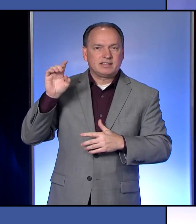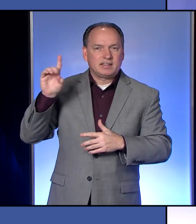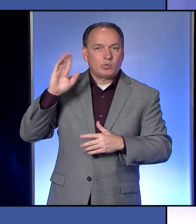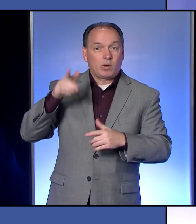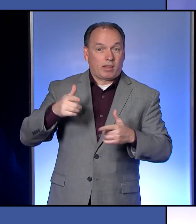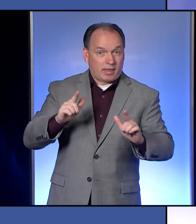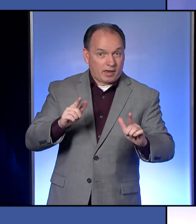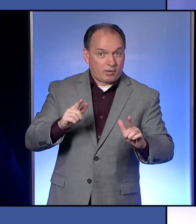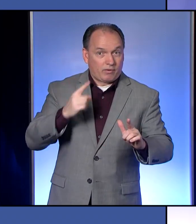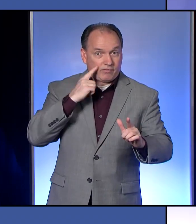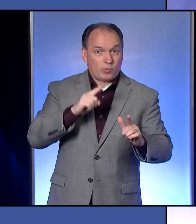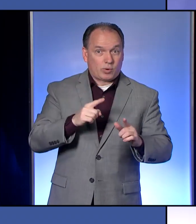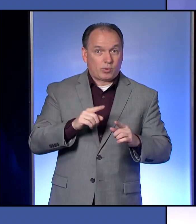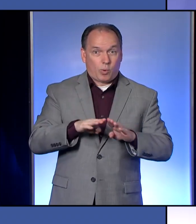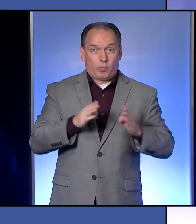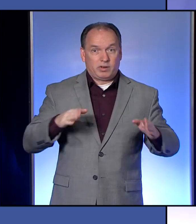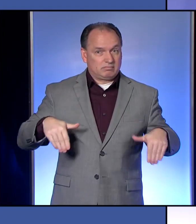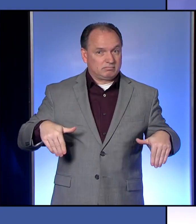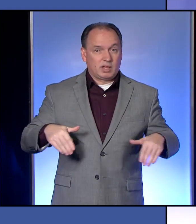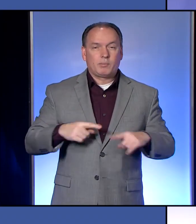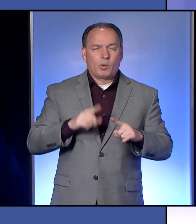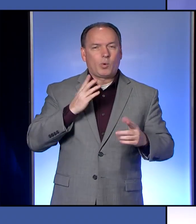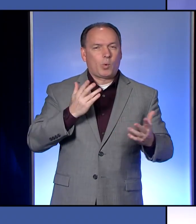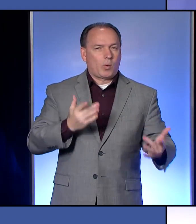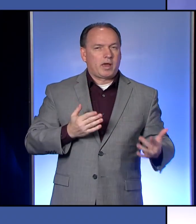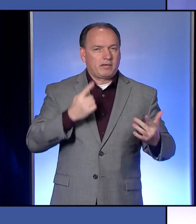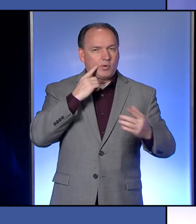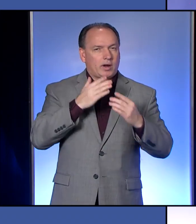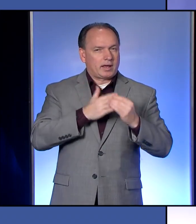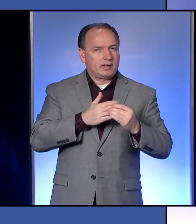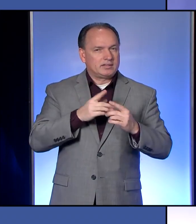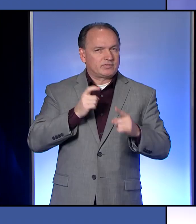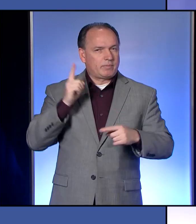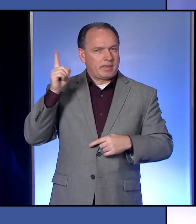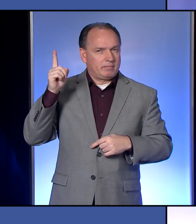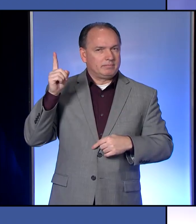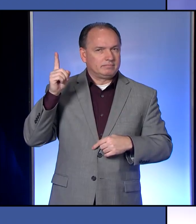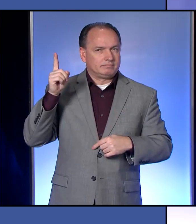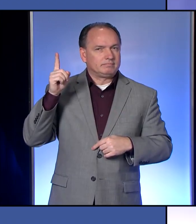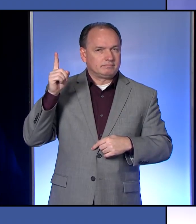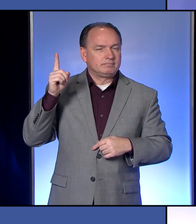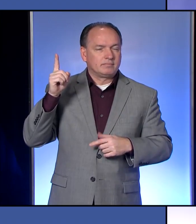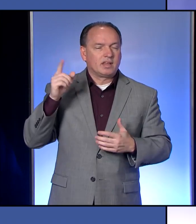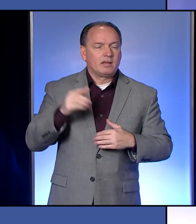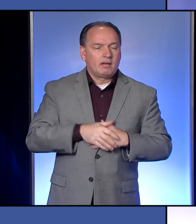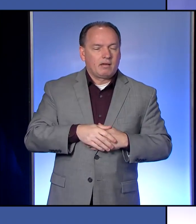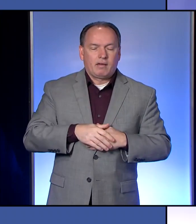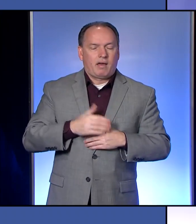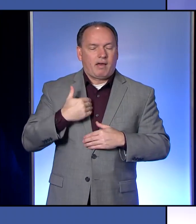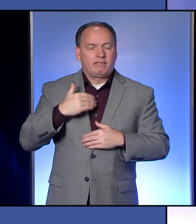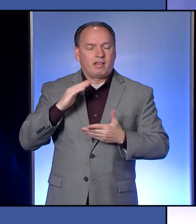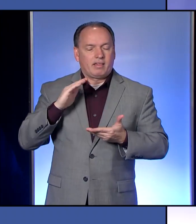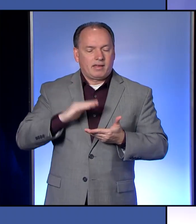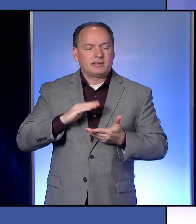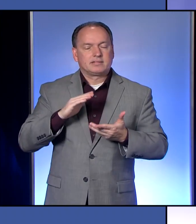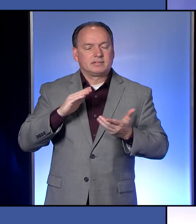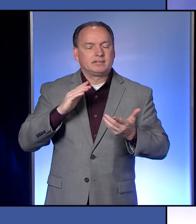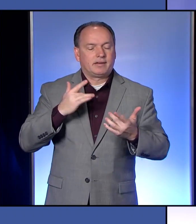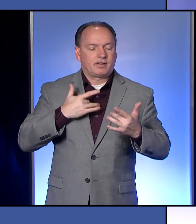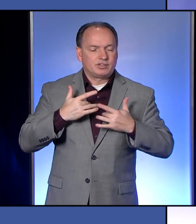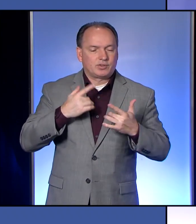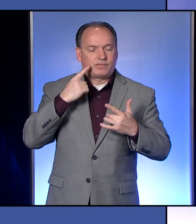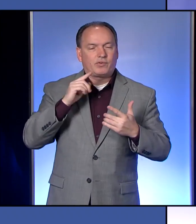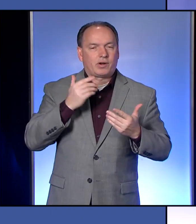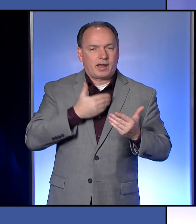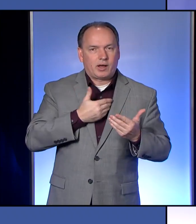in terms of opening. But we will wait for guidance from them. I have much less of a concern, you know, for